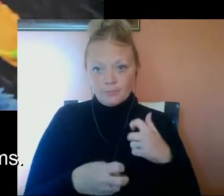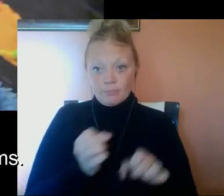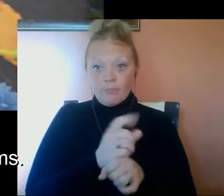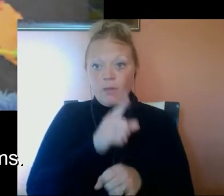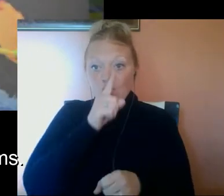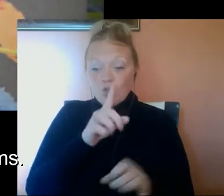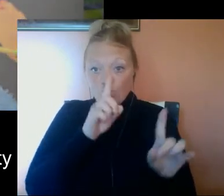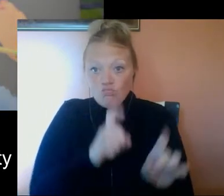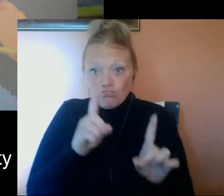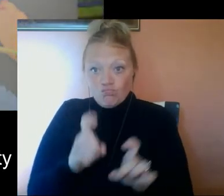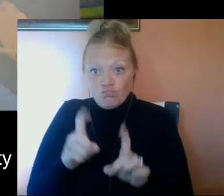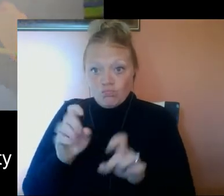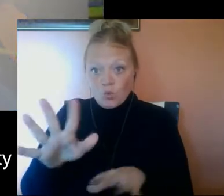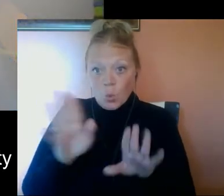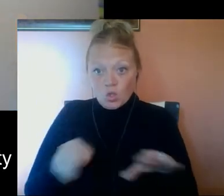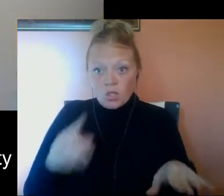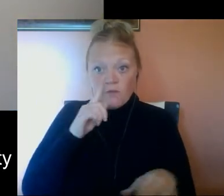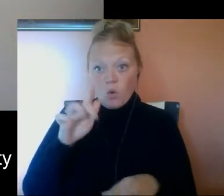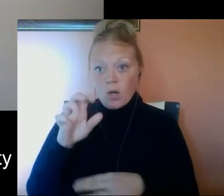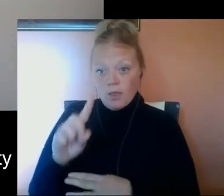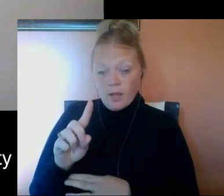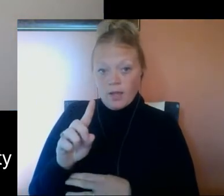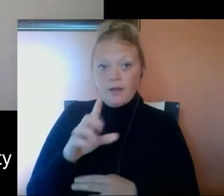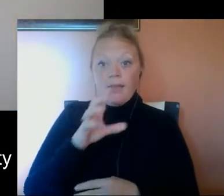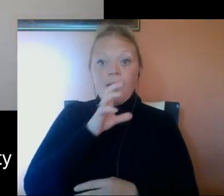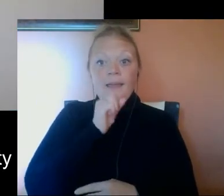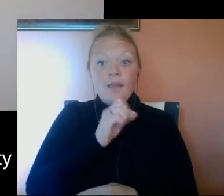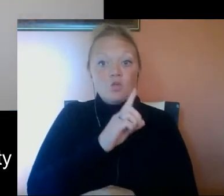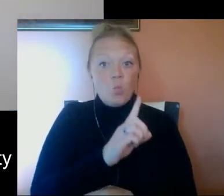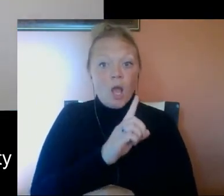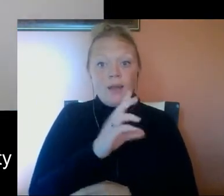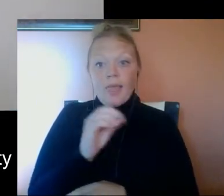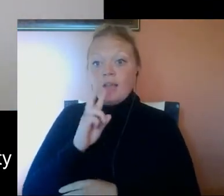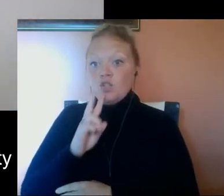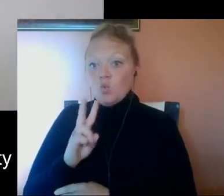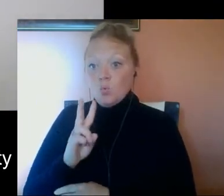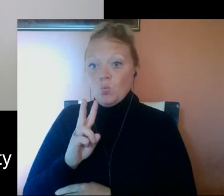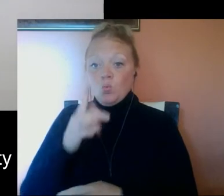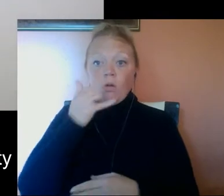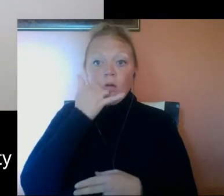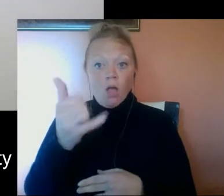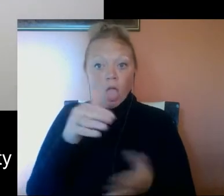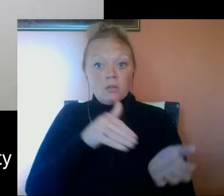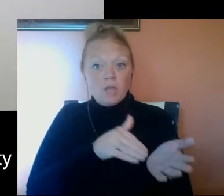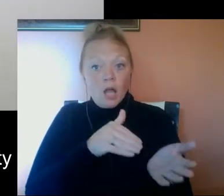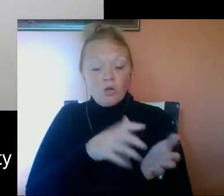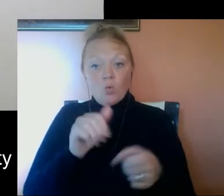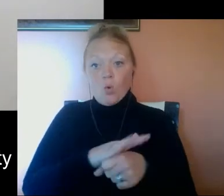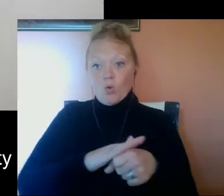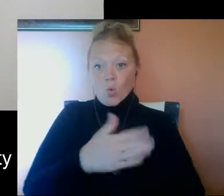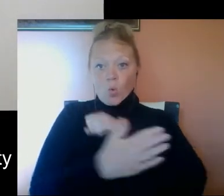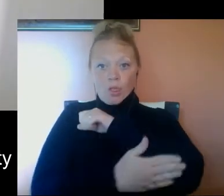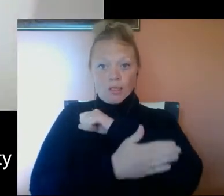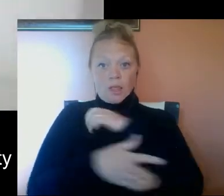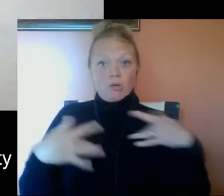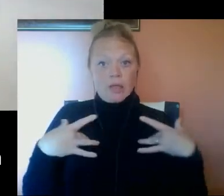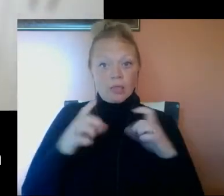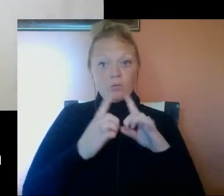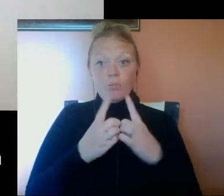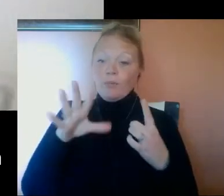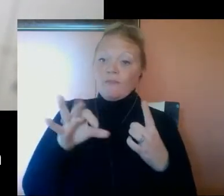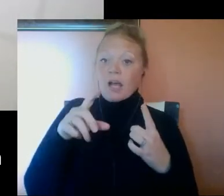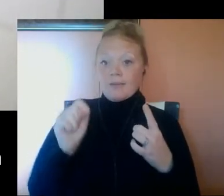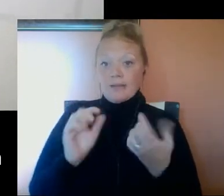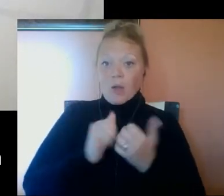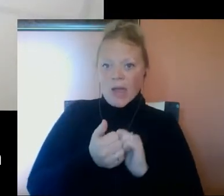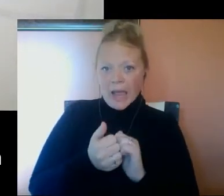problems. Be sure to test your children for lead at 1 and 2 years old. Call your child's doctor or your local county health department